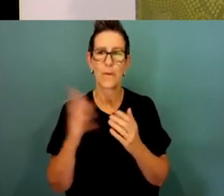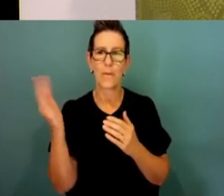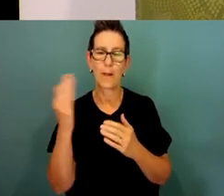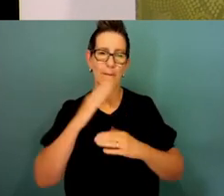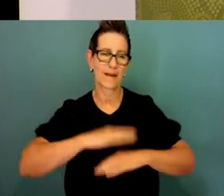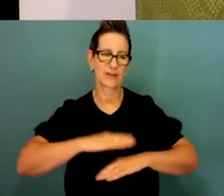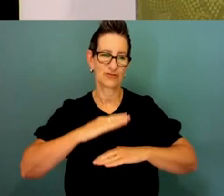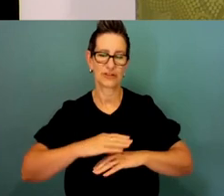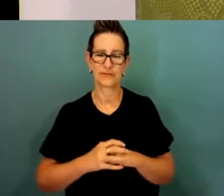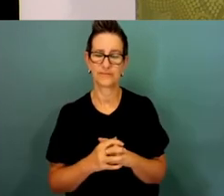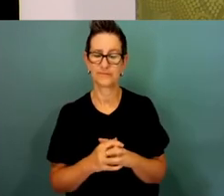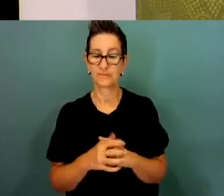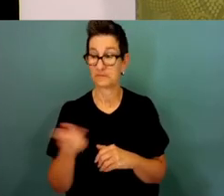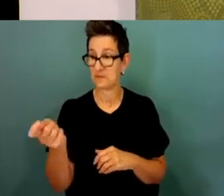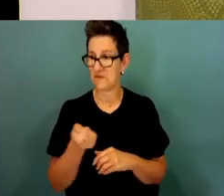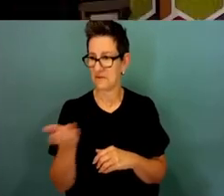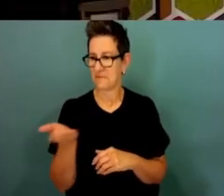invite you up onto the...